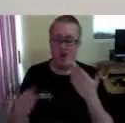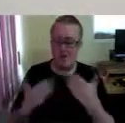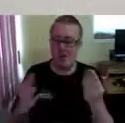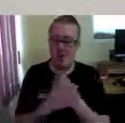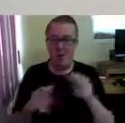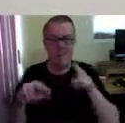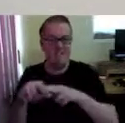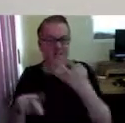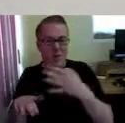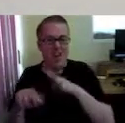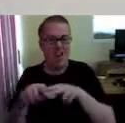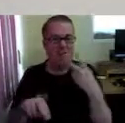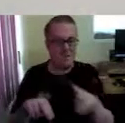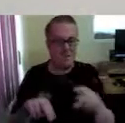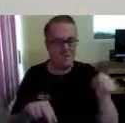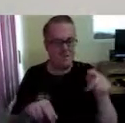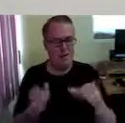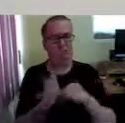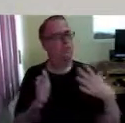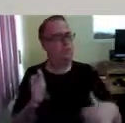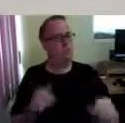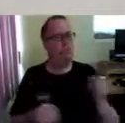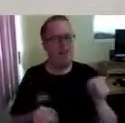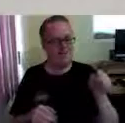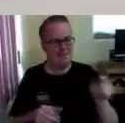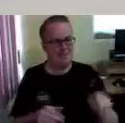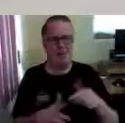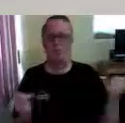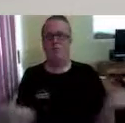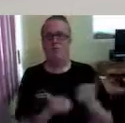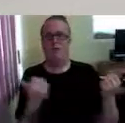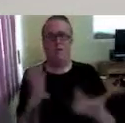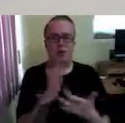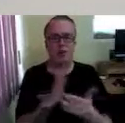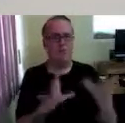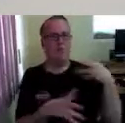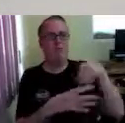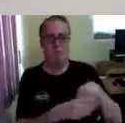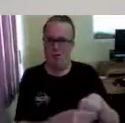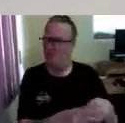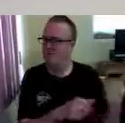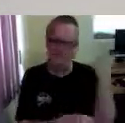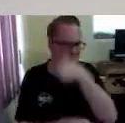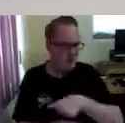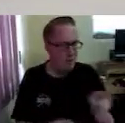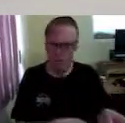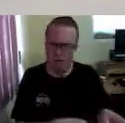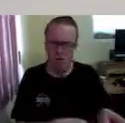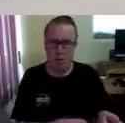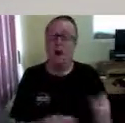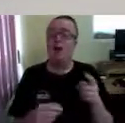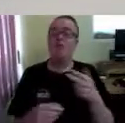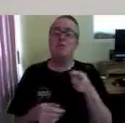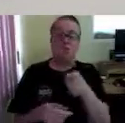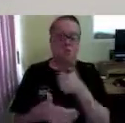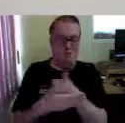considerably more expensive, but they have a lot of functionality that's very, very clever. If you're using these Braille devices